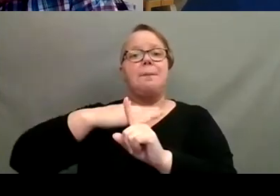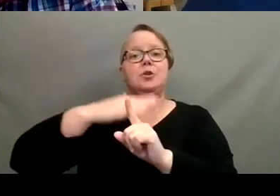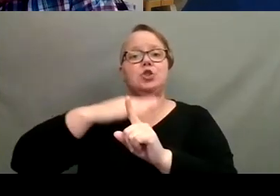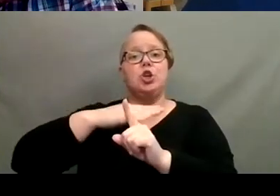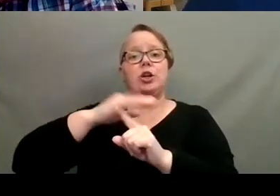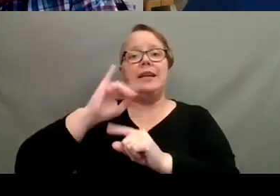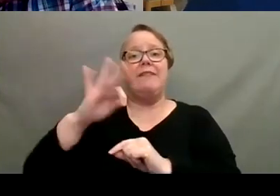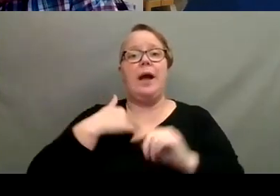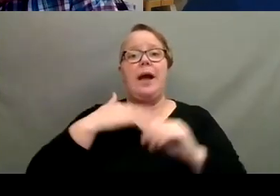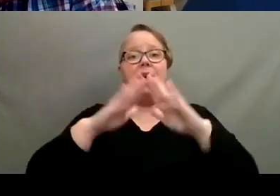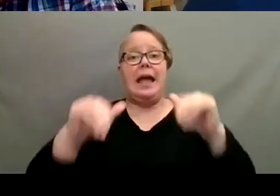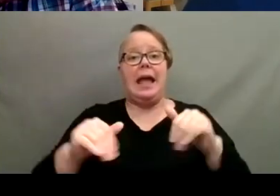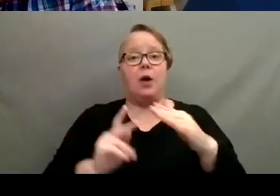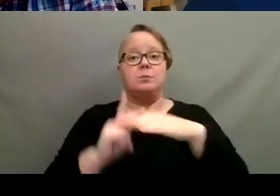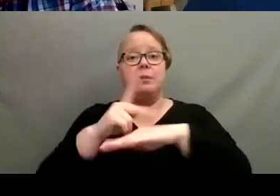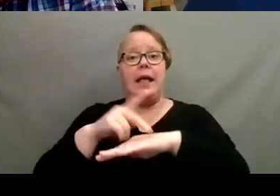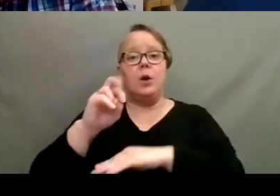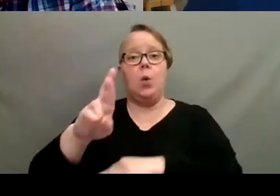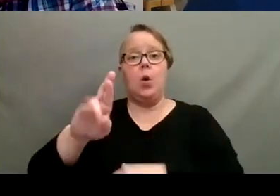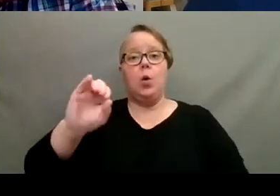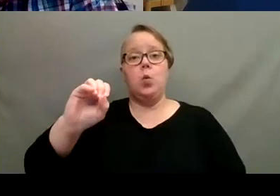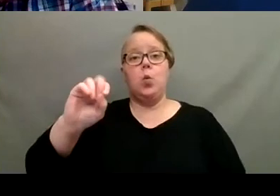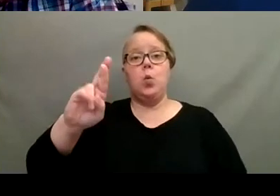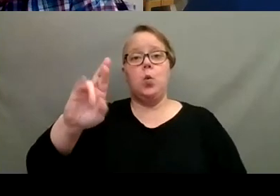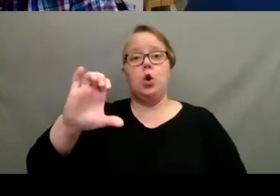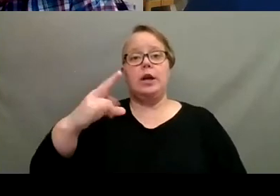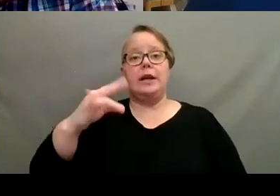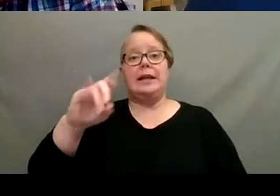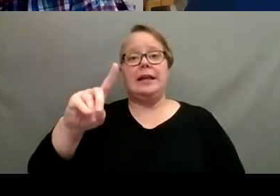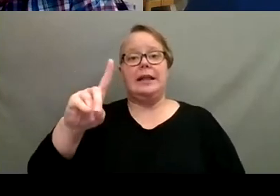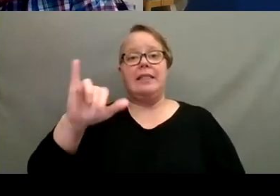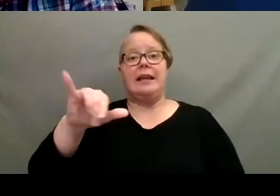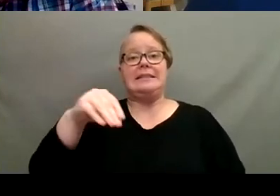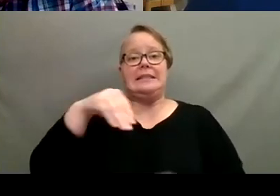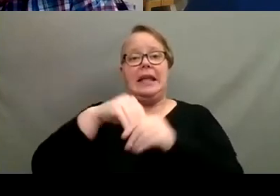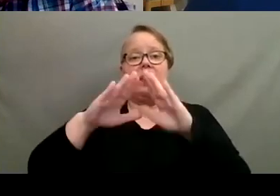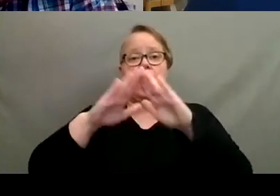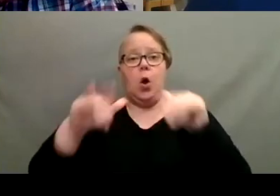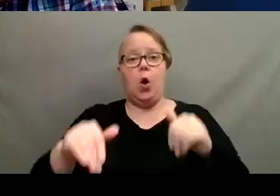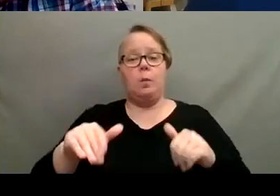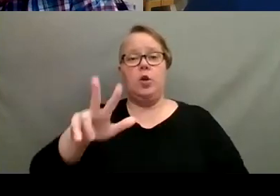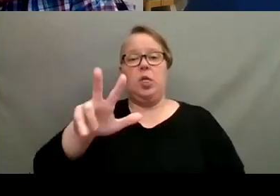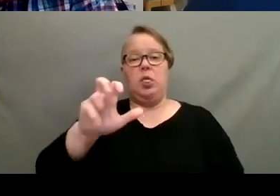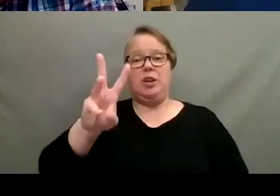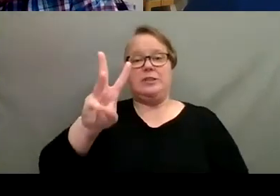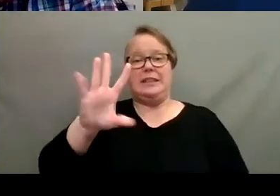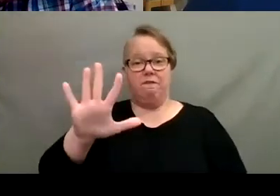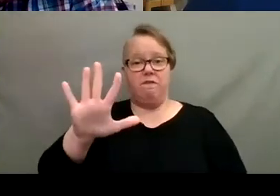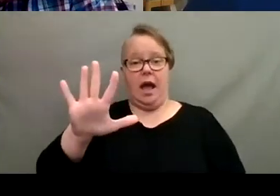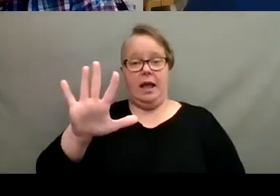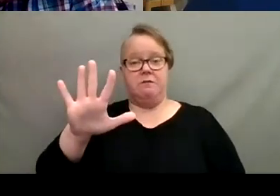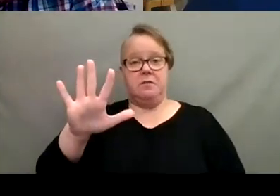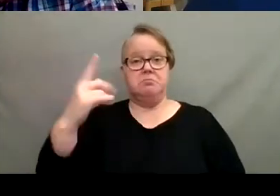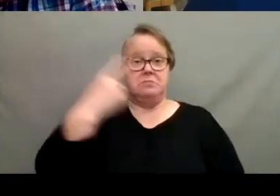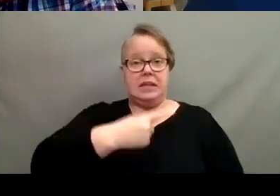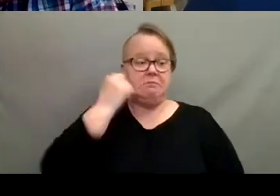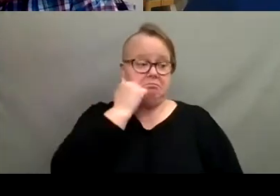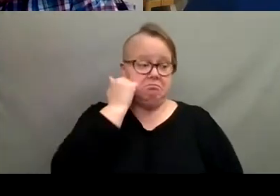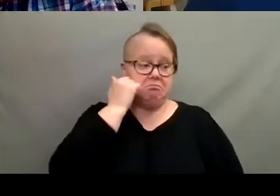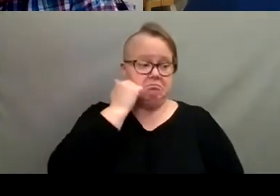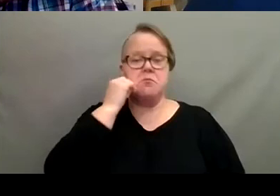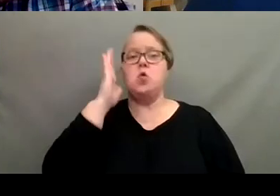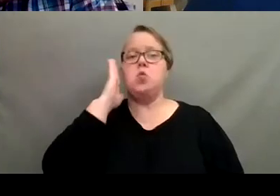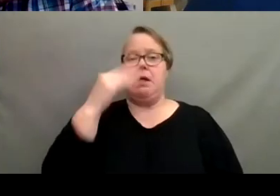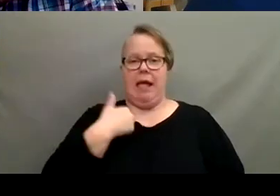you have a houseplant or a orchid that's in the home, a hundred, days of the year, you're going to have